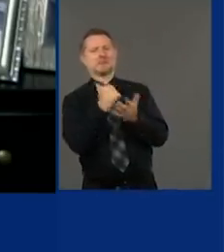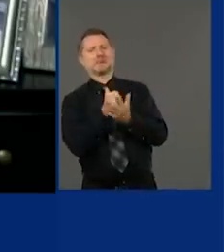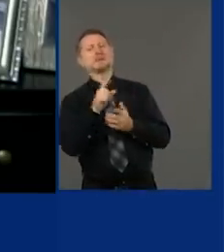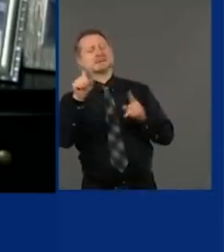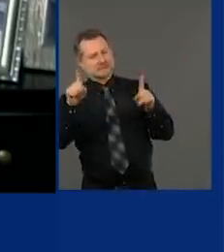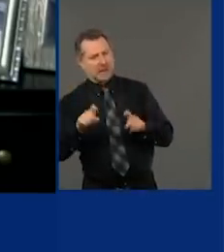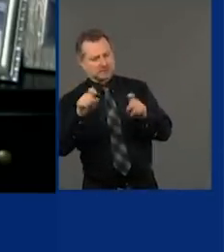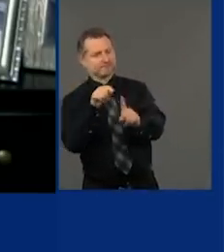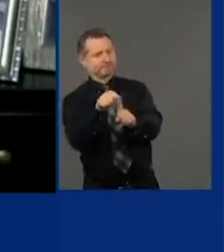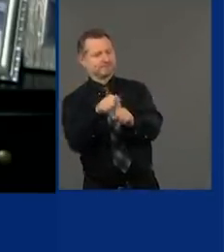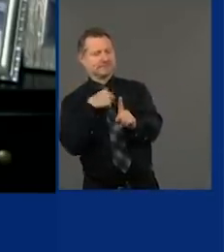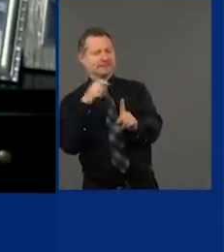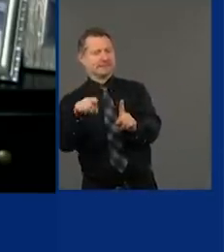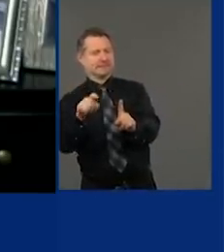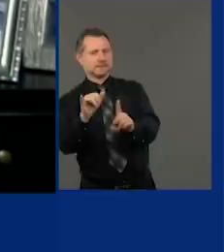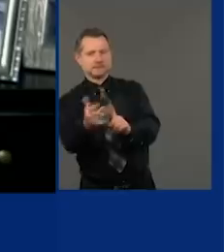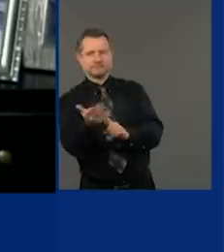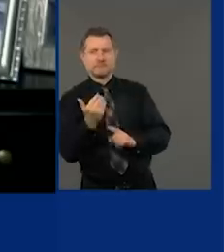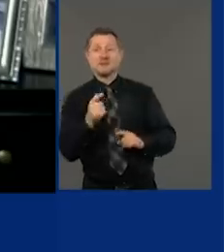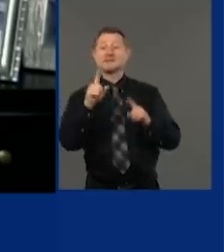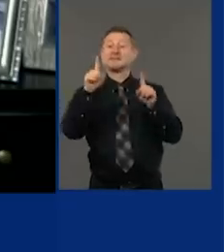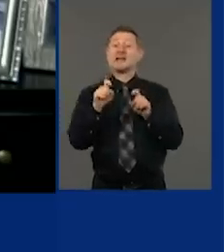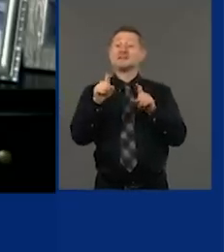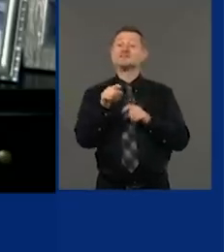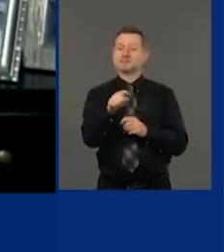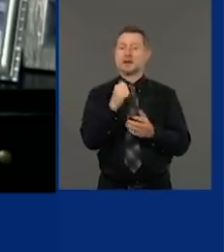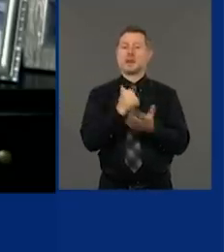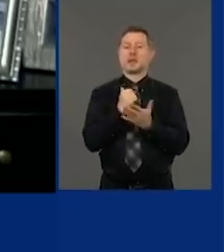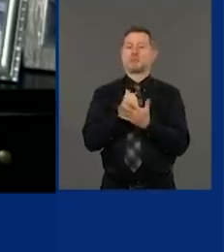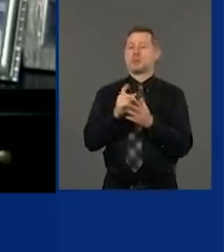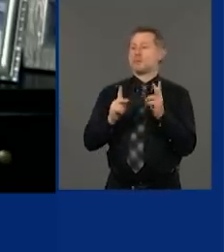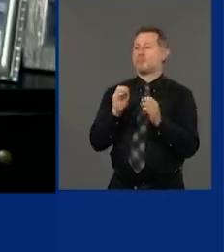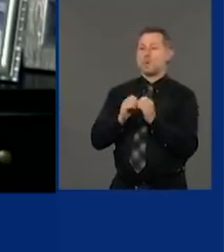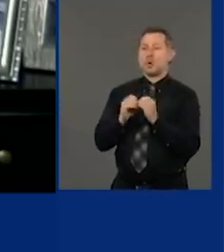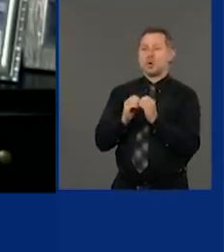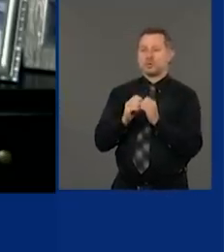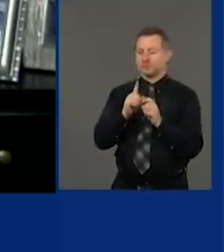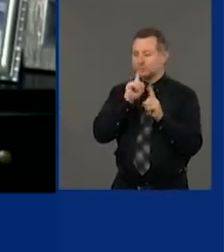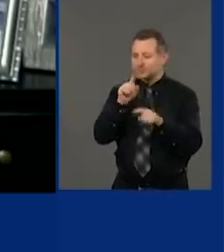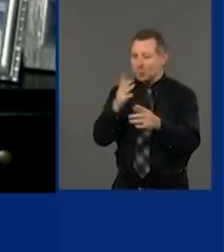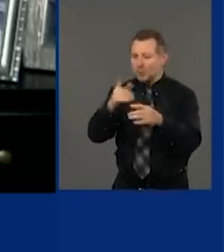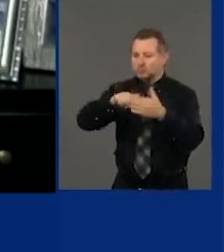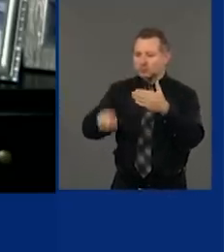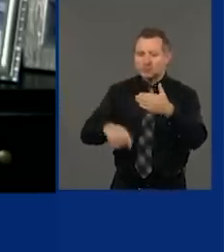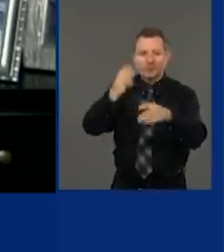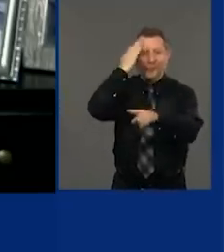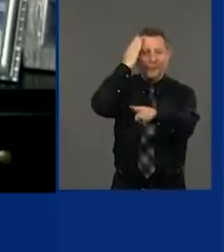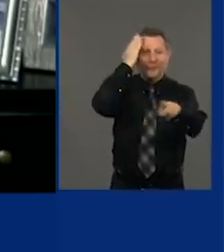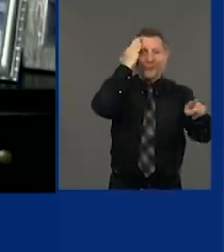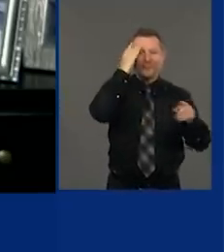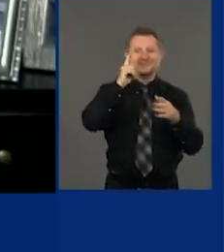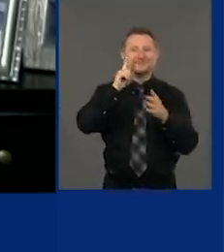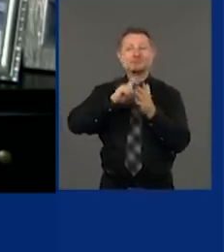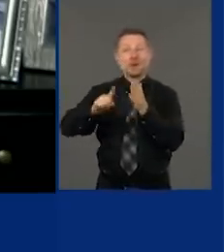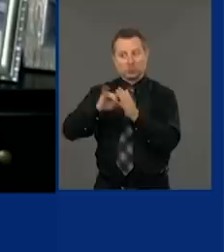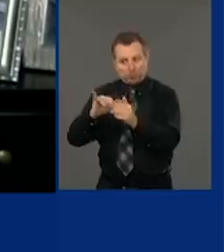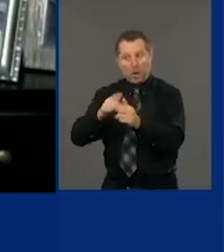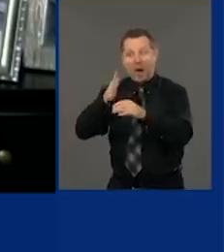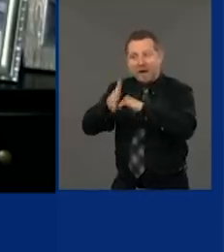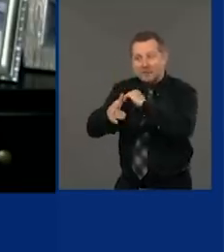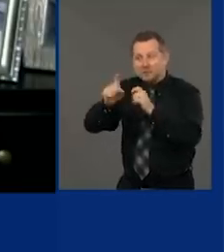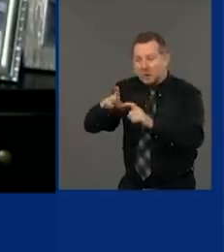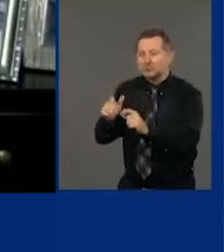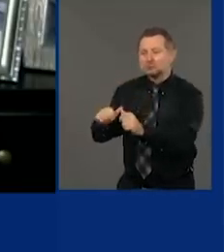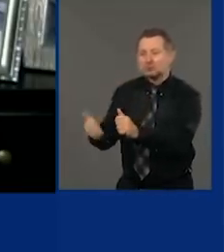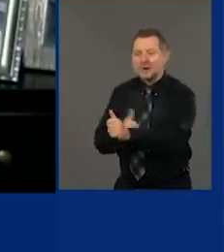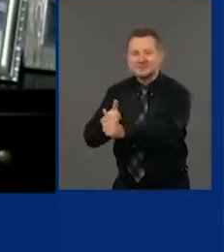Testing, testing that gets people results very quickly. And also the contact tracing because we know that's extremely important